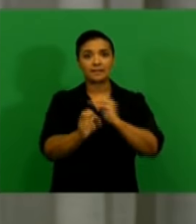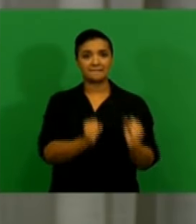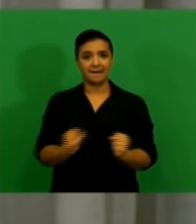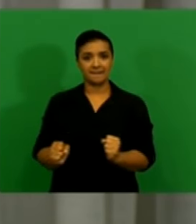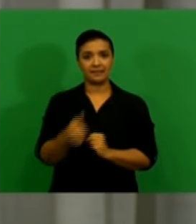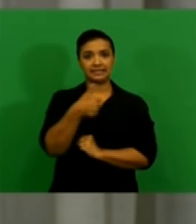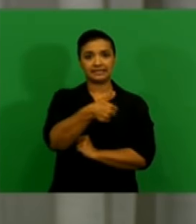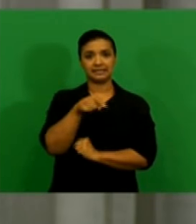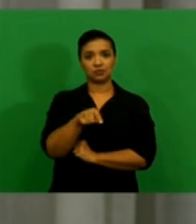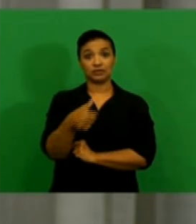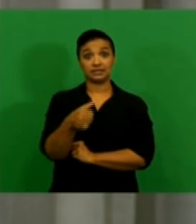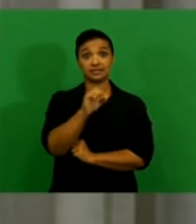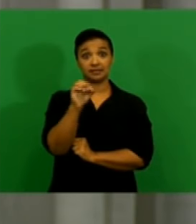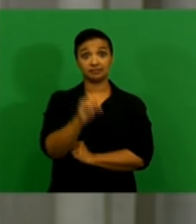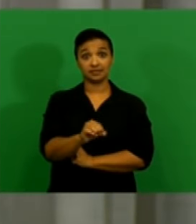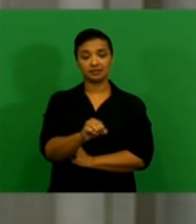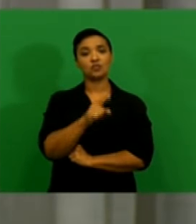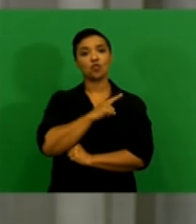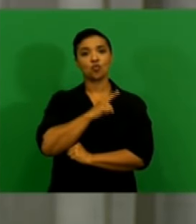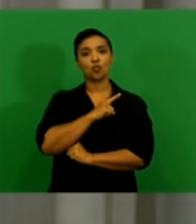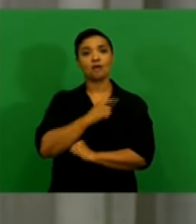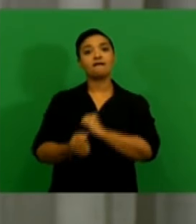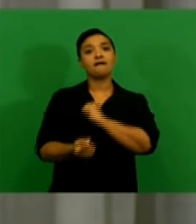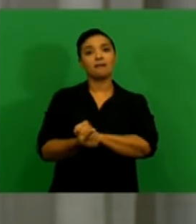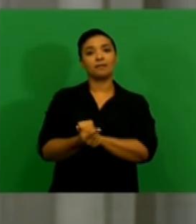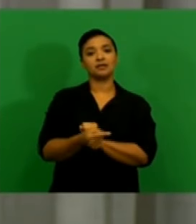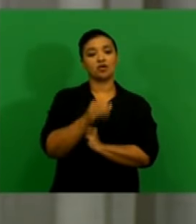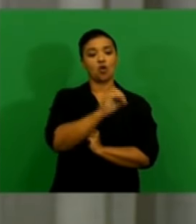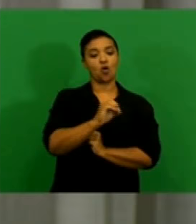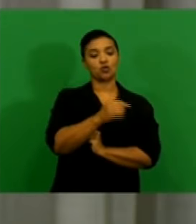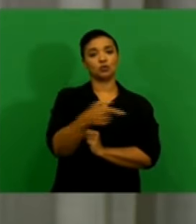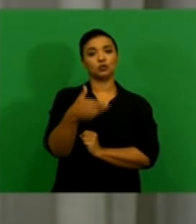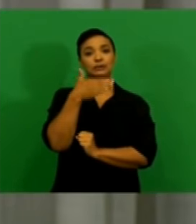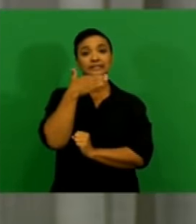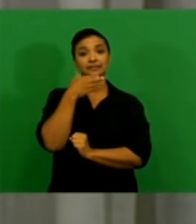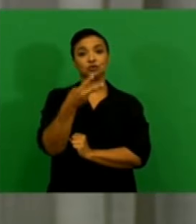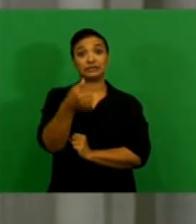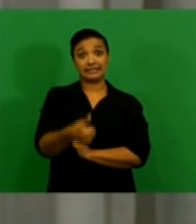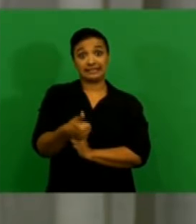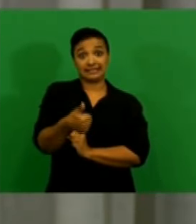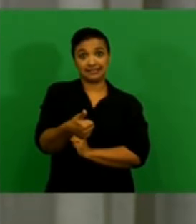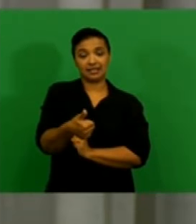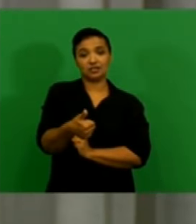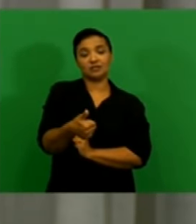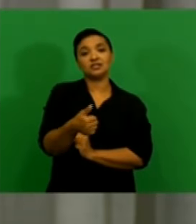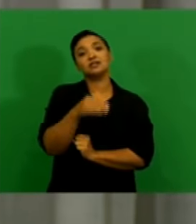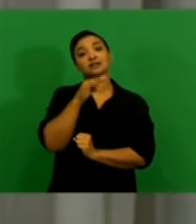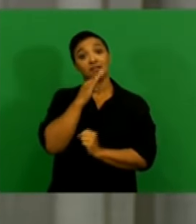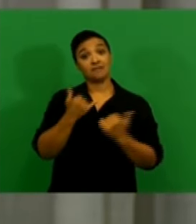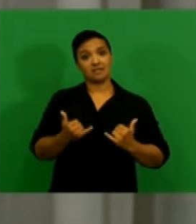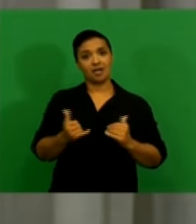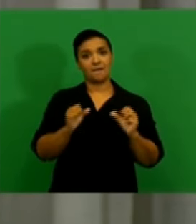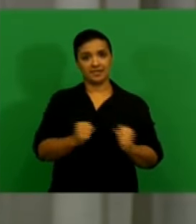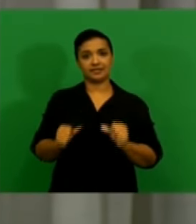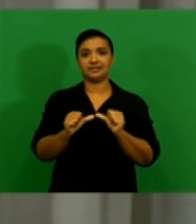.6%, which was recorded in the final quarter of 2016, and this level is now expected to